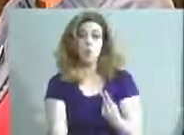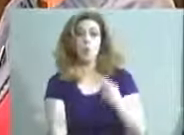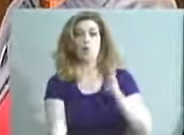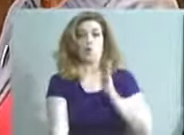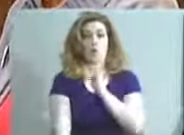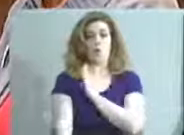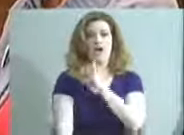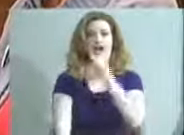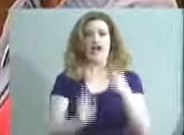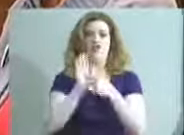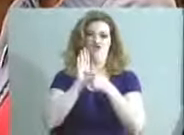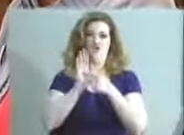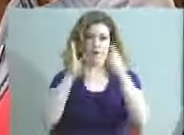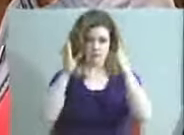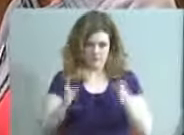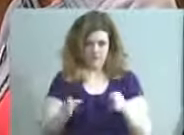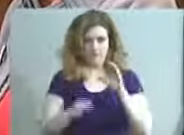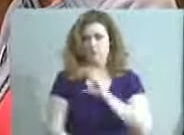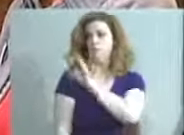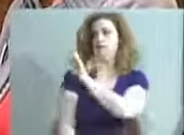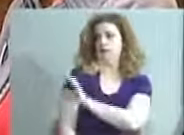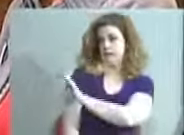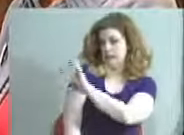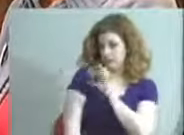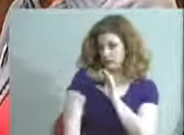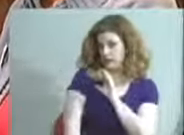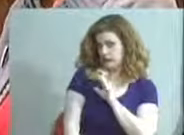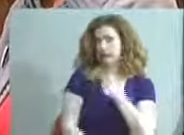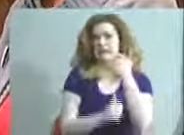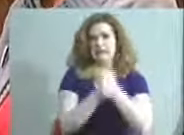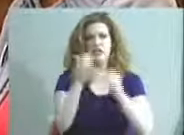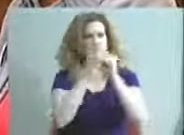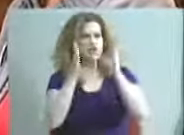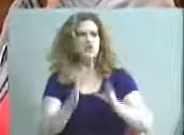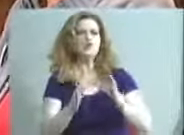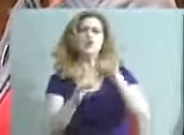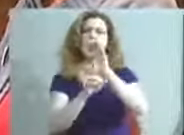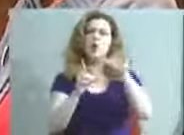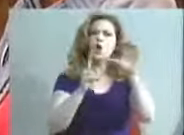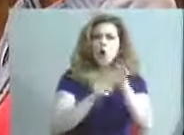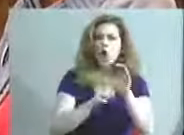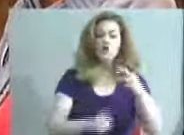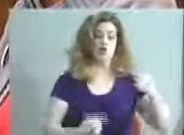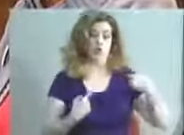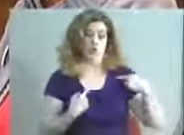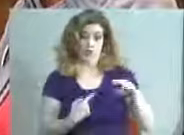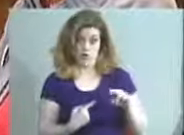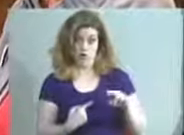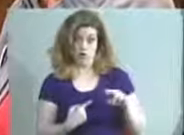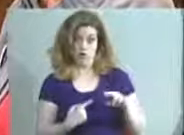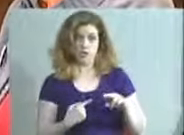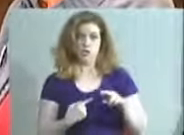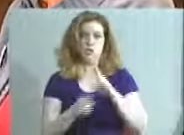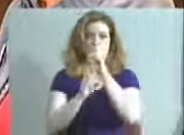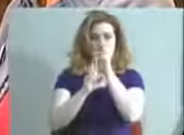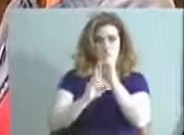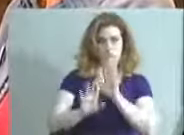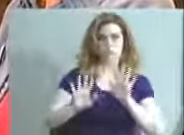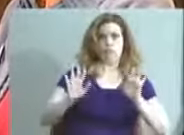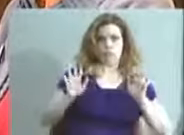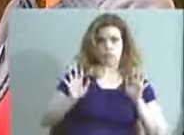representative from the clinic that each student's culture and religion will be respected